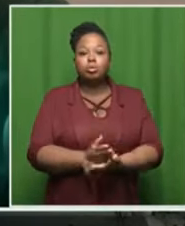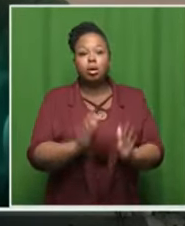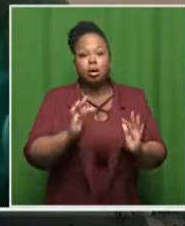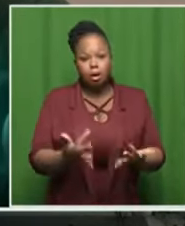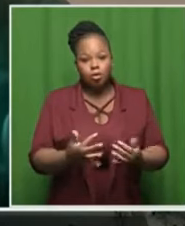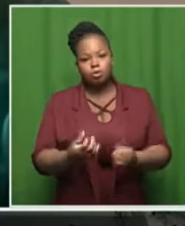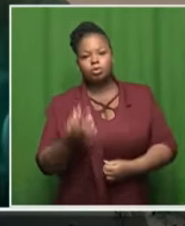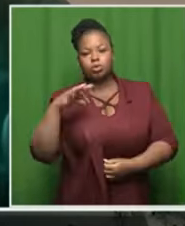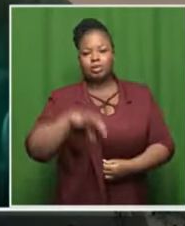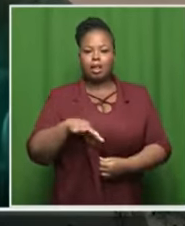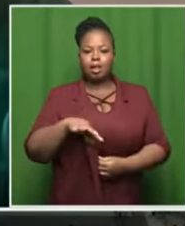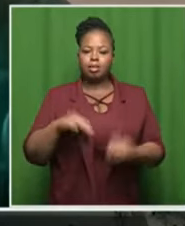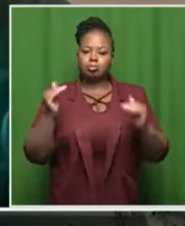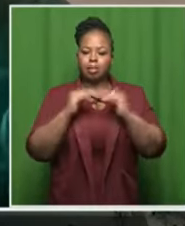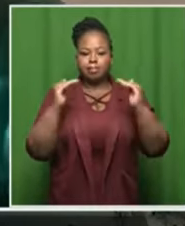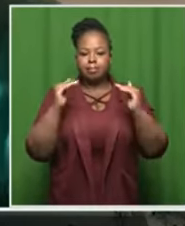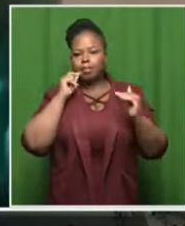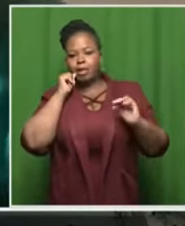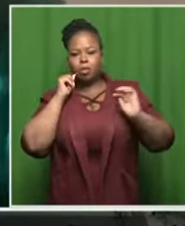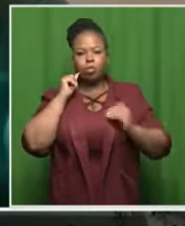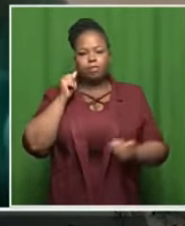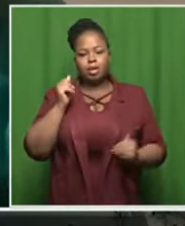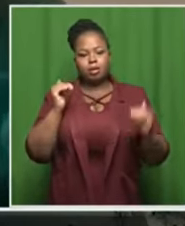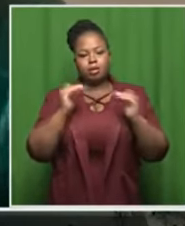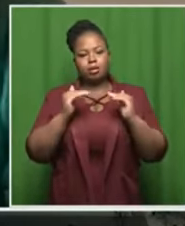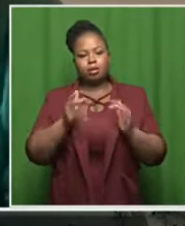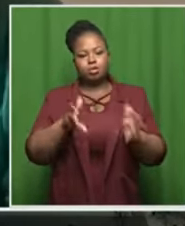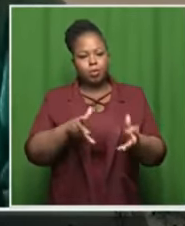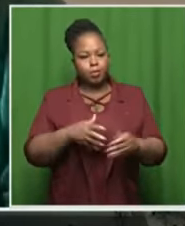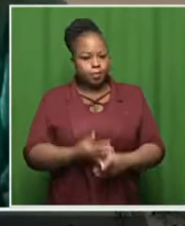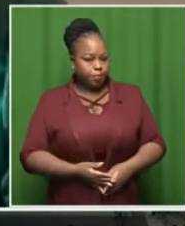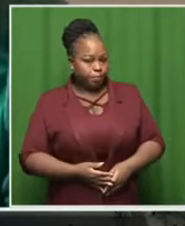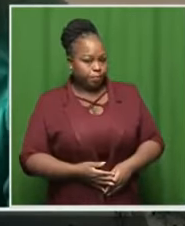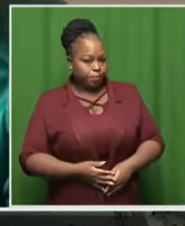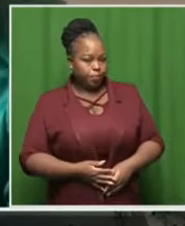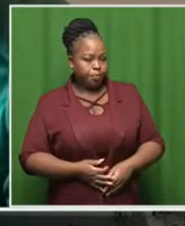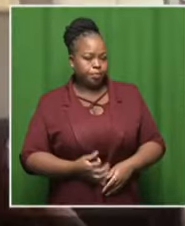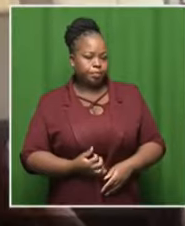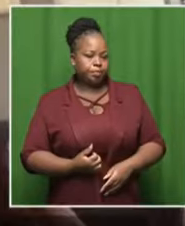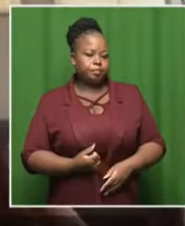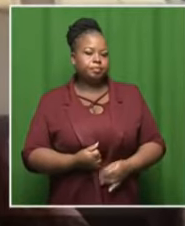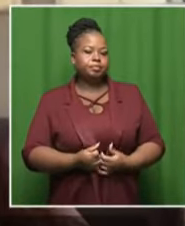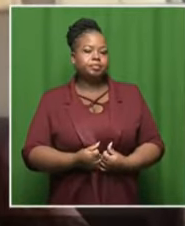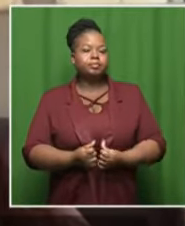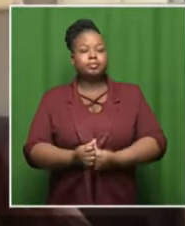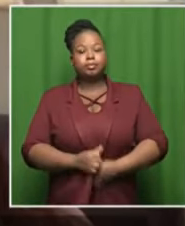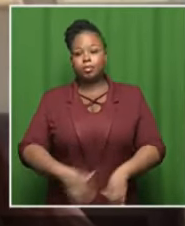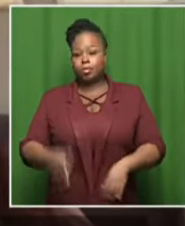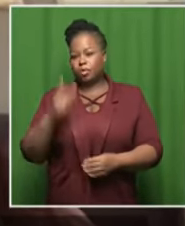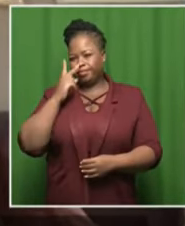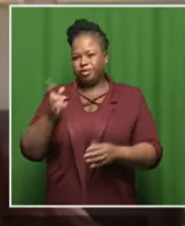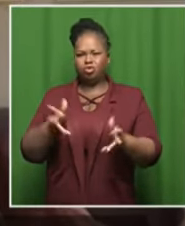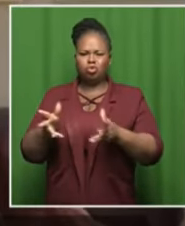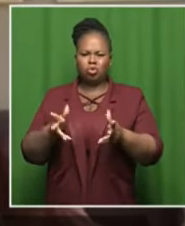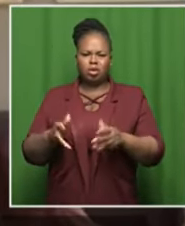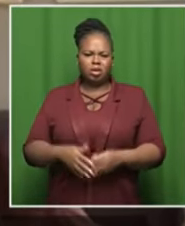a salary parity for men and women in football you know let's take something that you see football